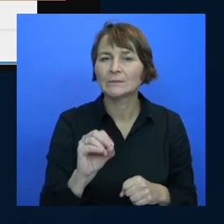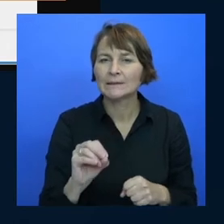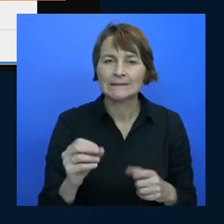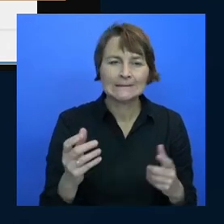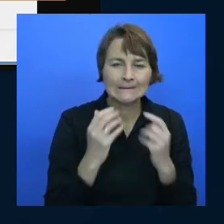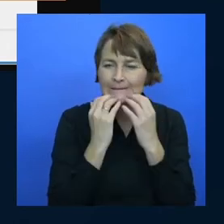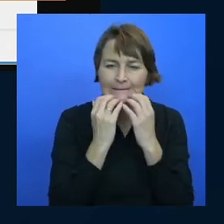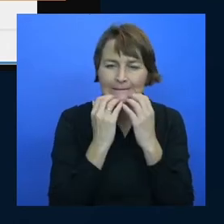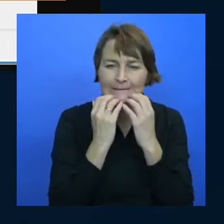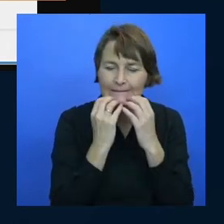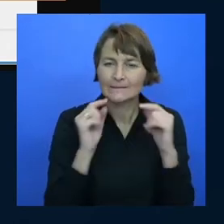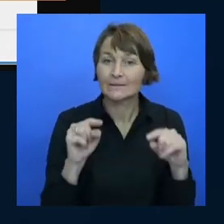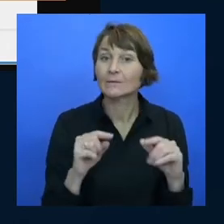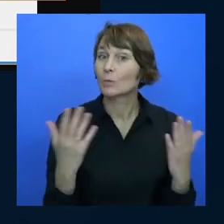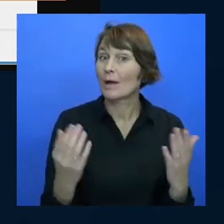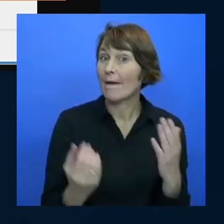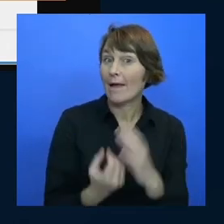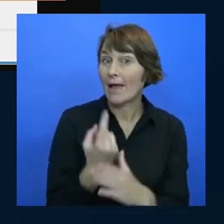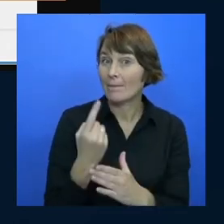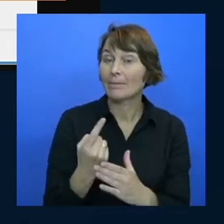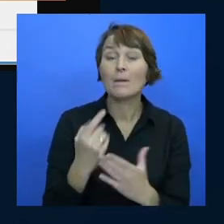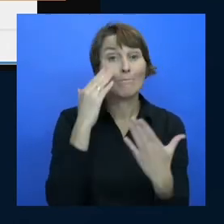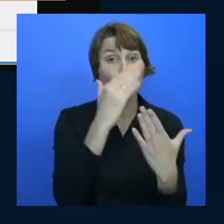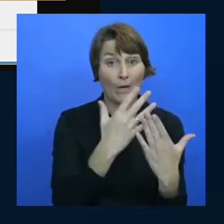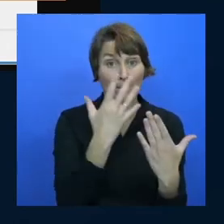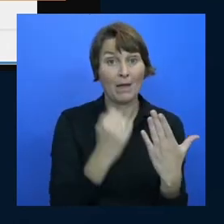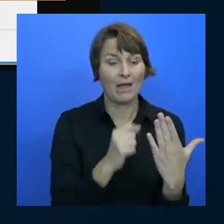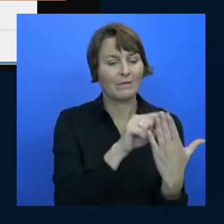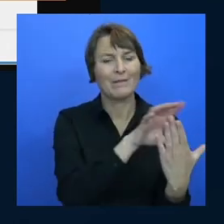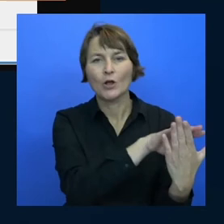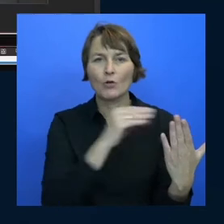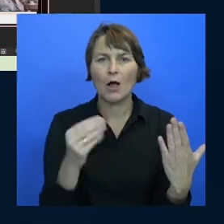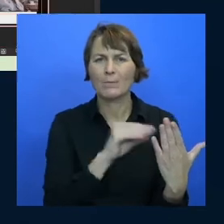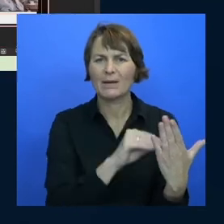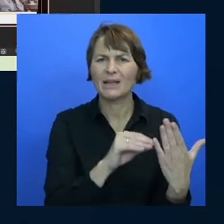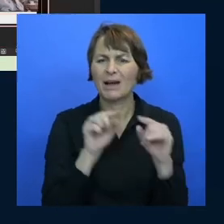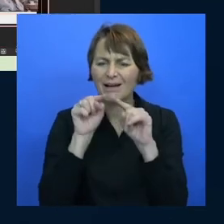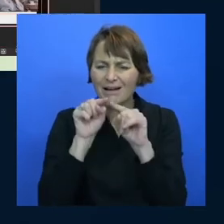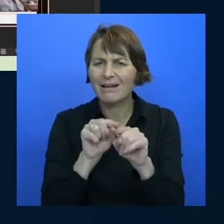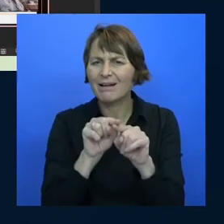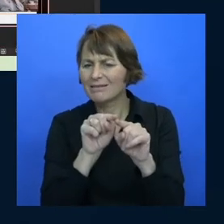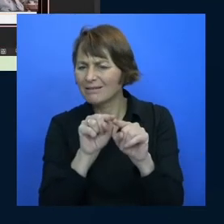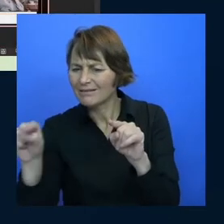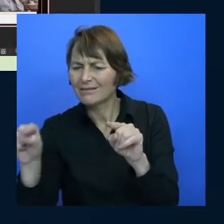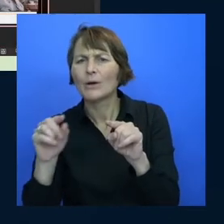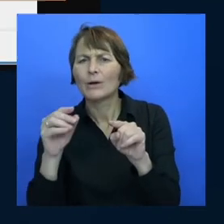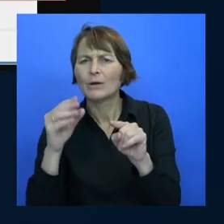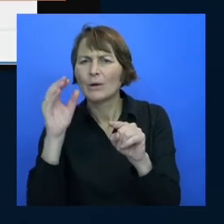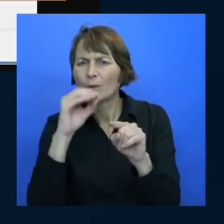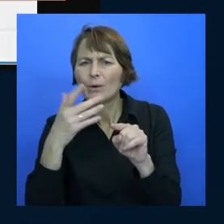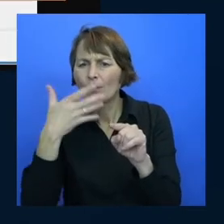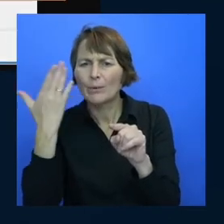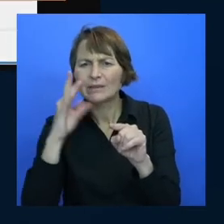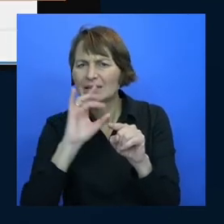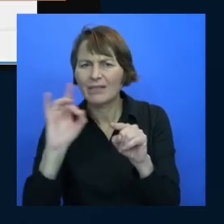my program and it had no extension so i had checked a box oops i had